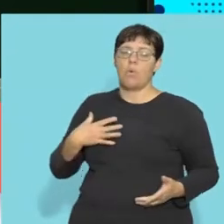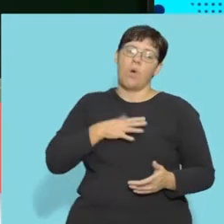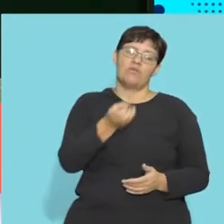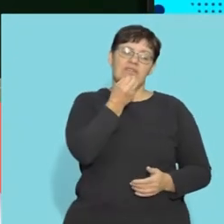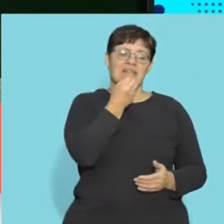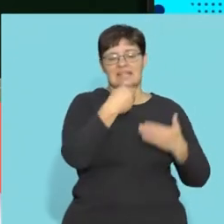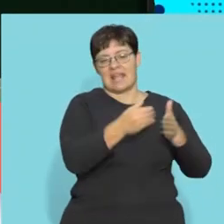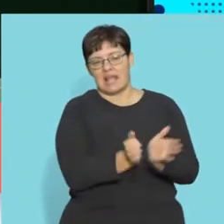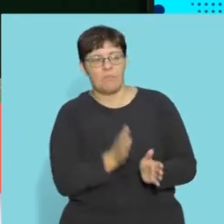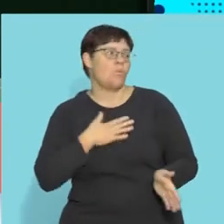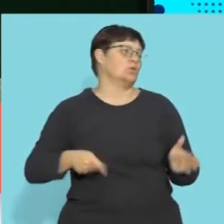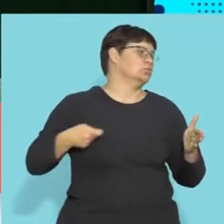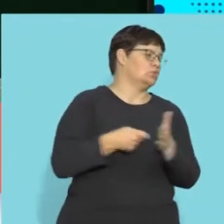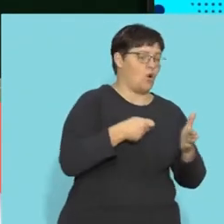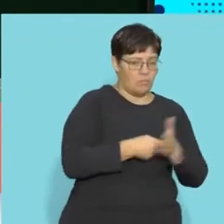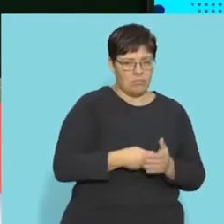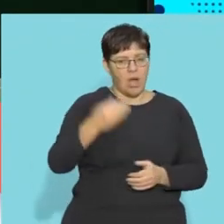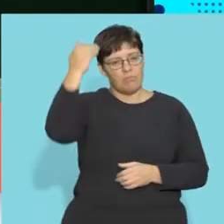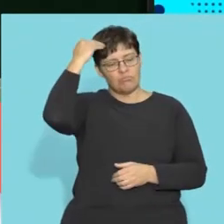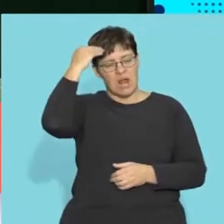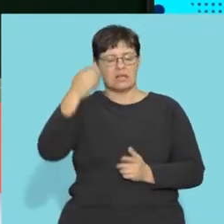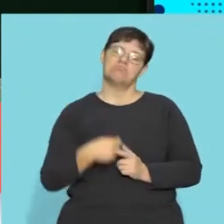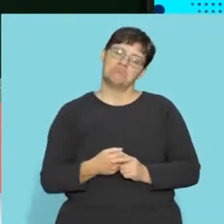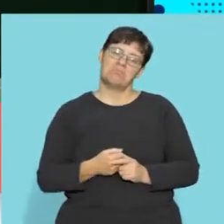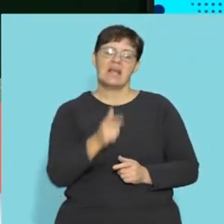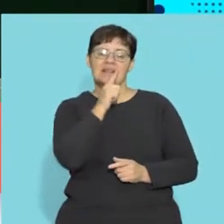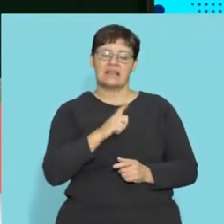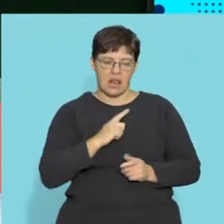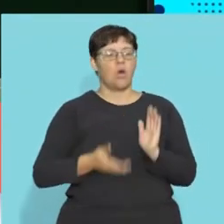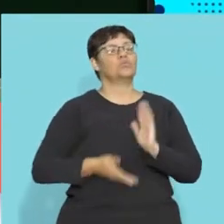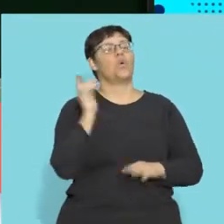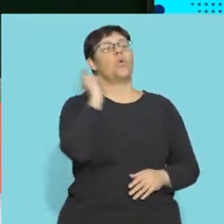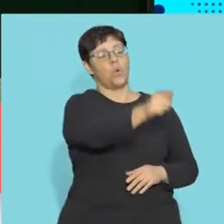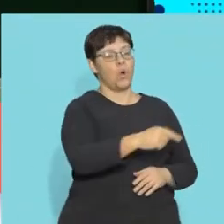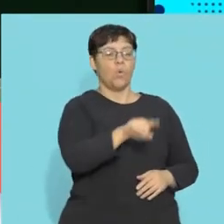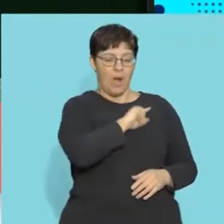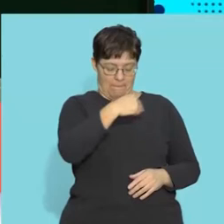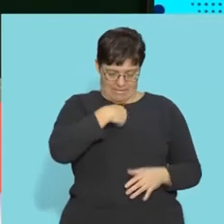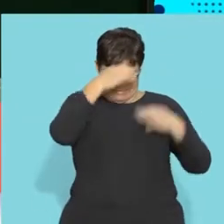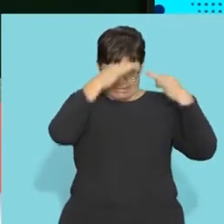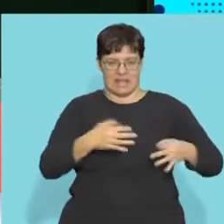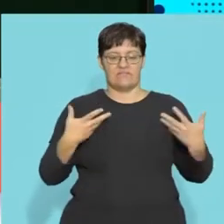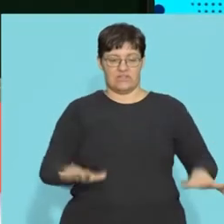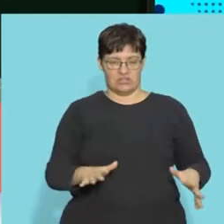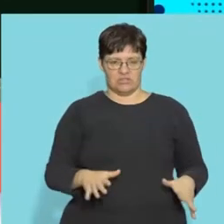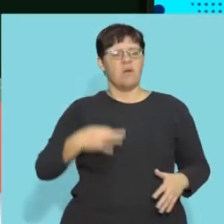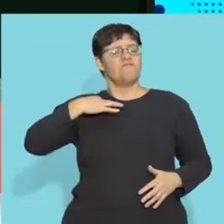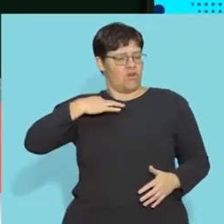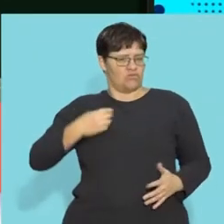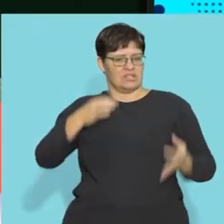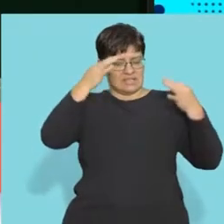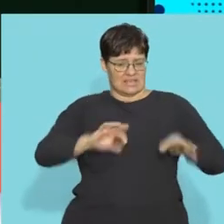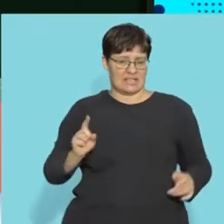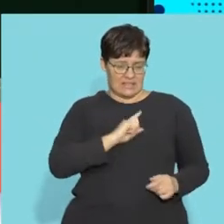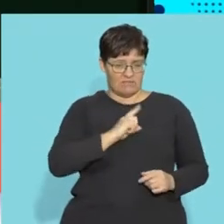write something i want to eat cake i want to go and shop your brain goes it tells your legs go walk walk walk